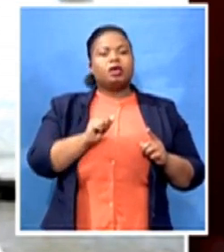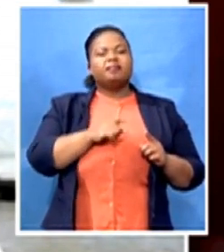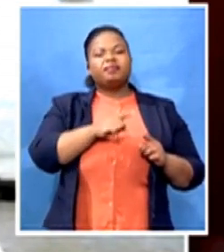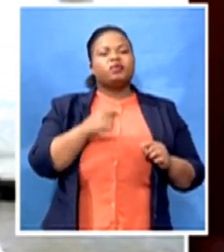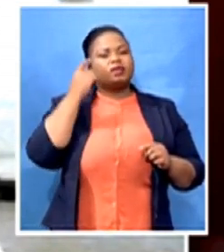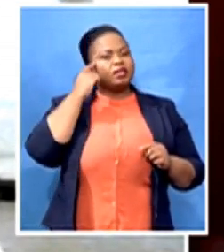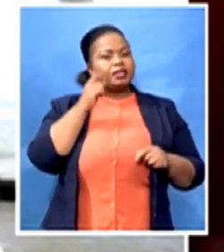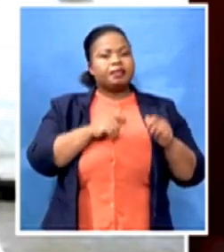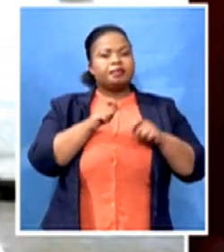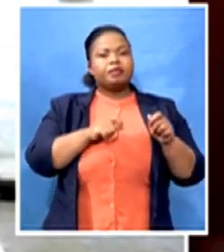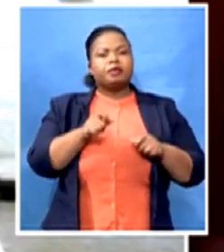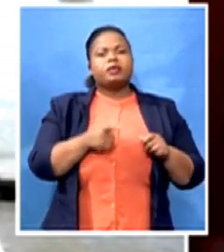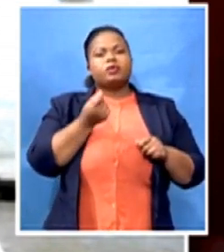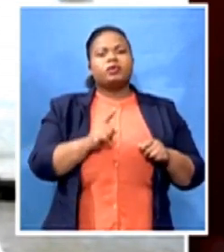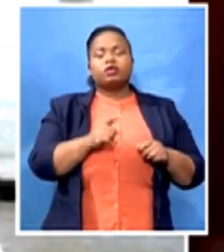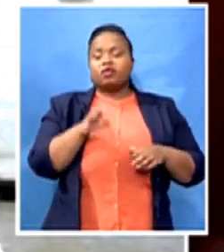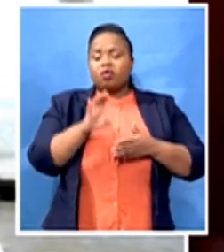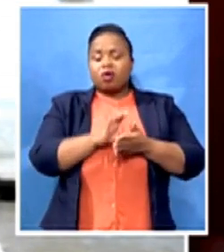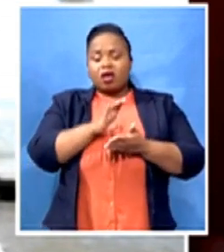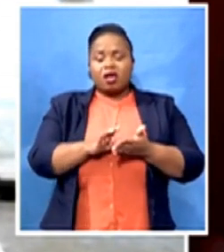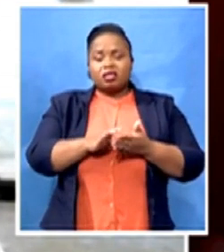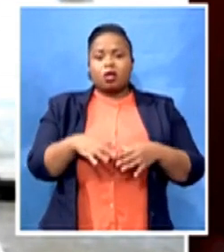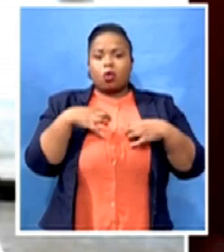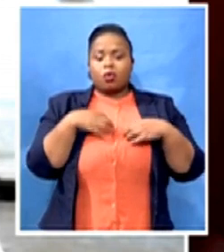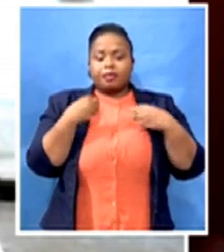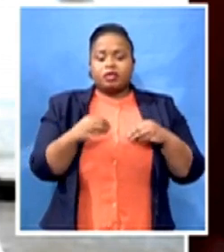or personal insurance policies at this time?